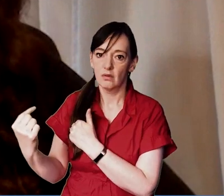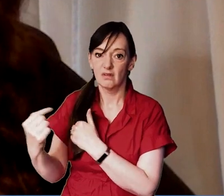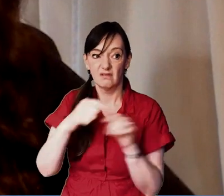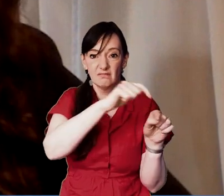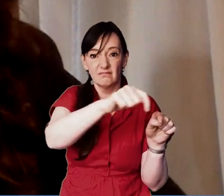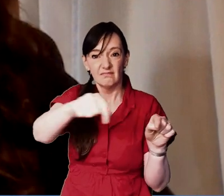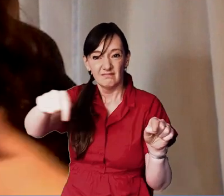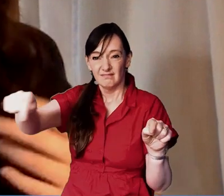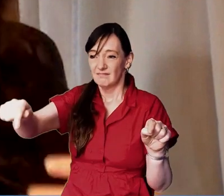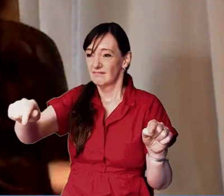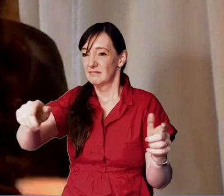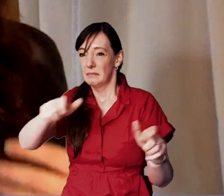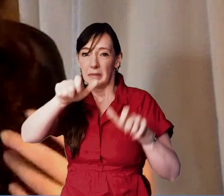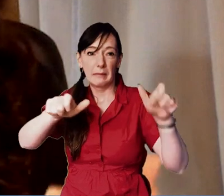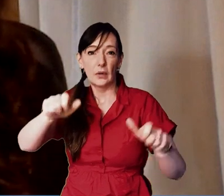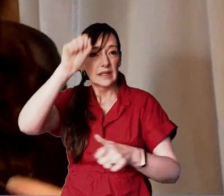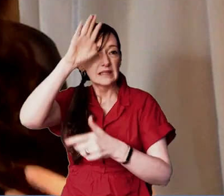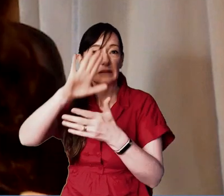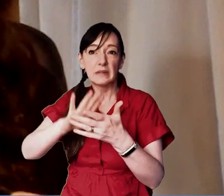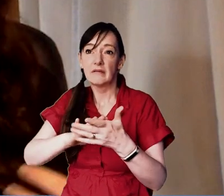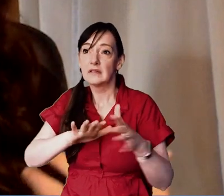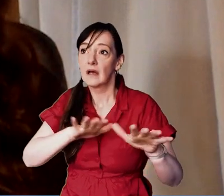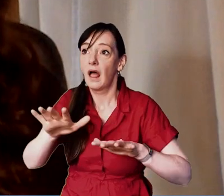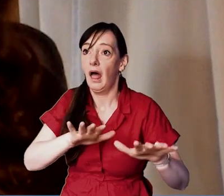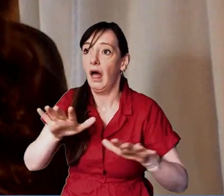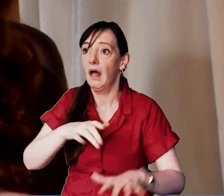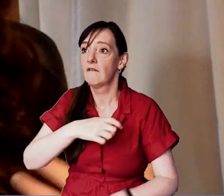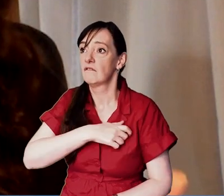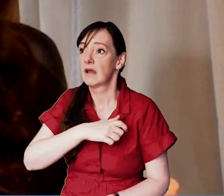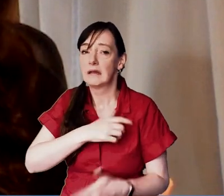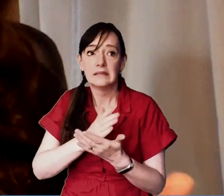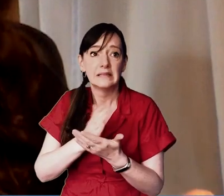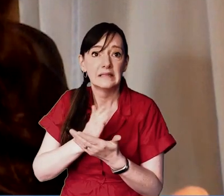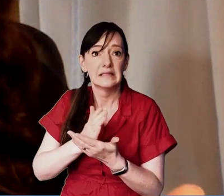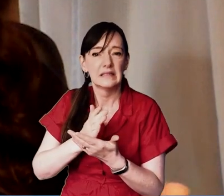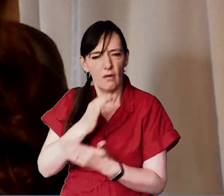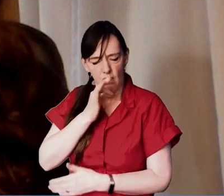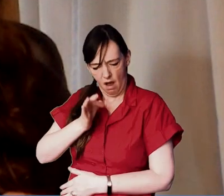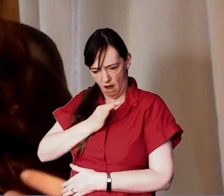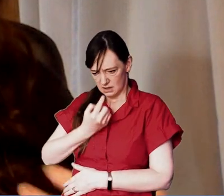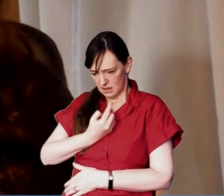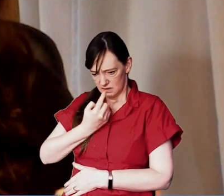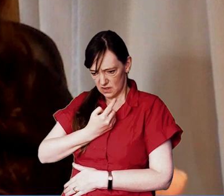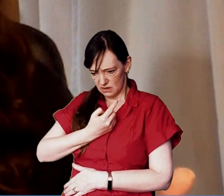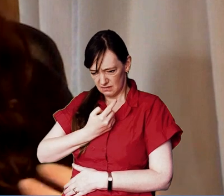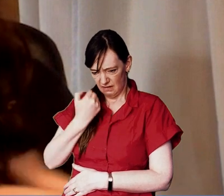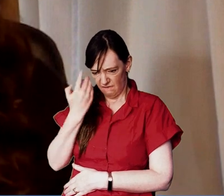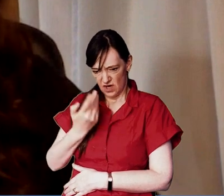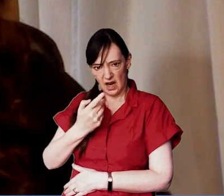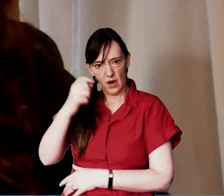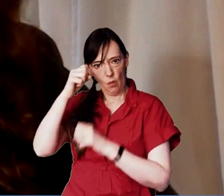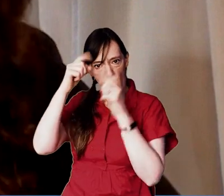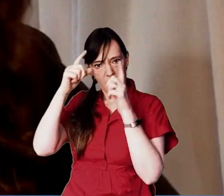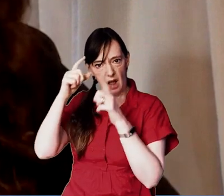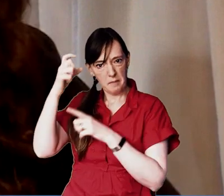experiencing that existential weight of fear and uncertainty that makes us question why we're getting up out of bed